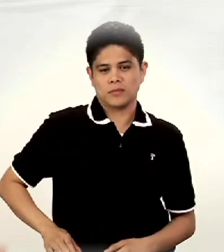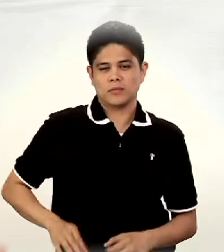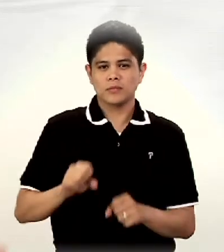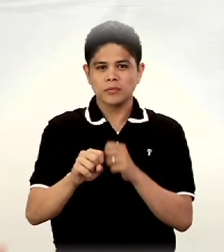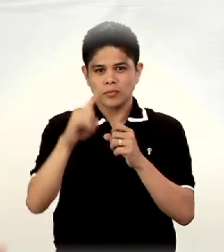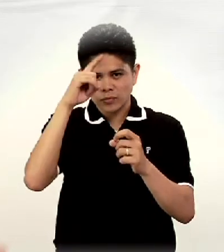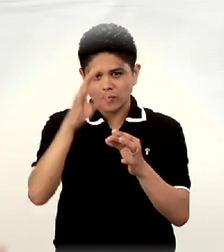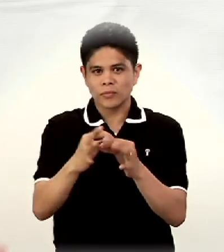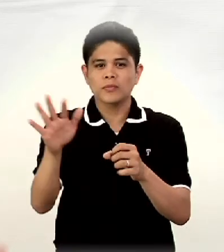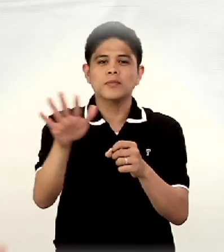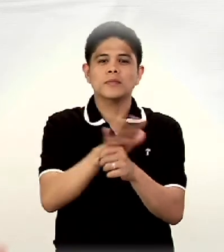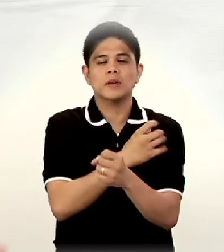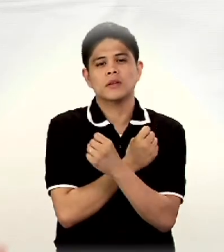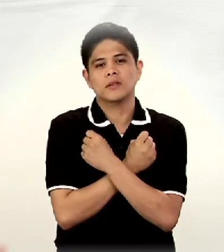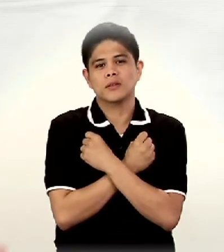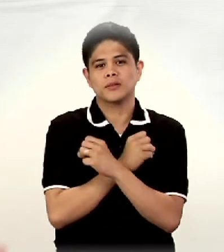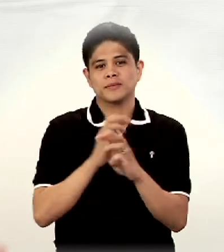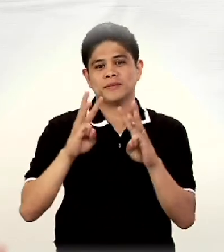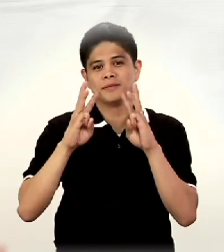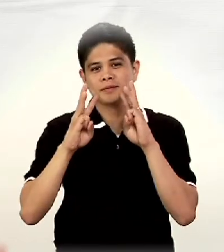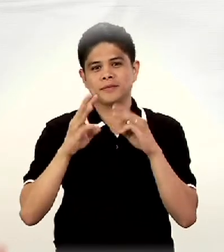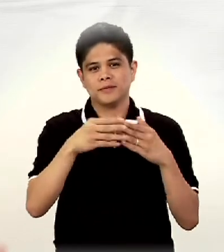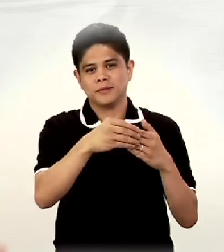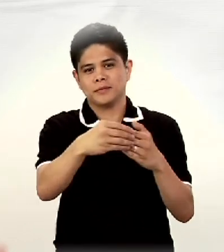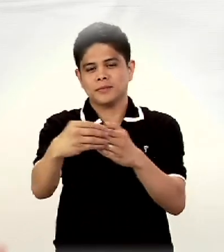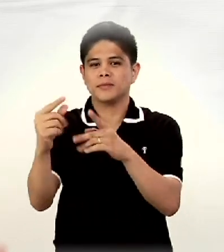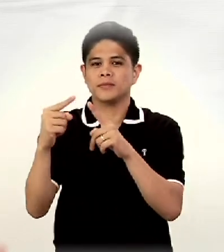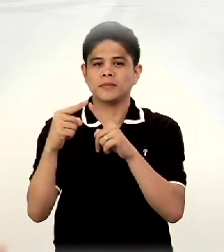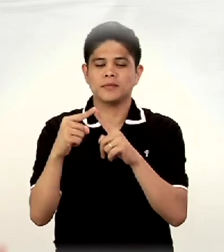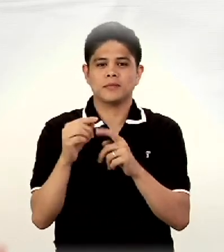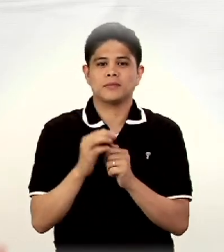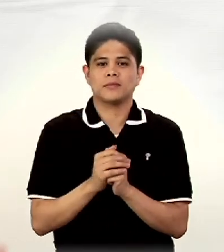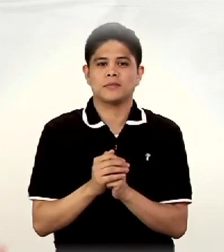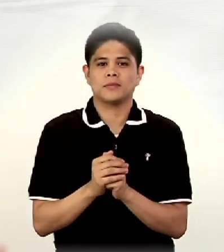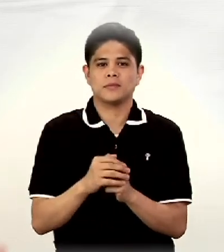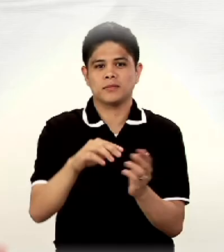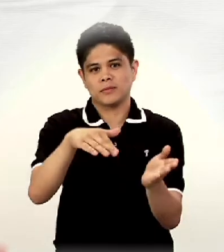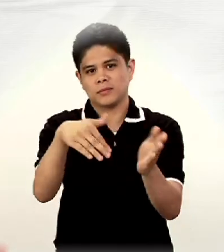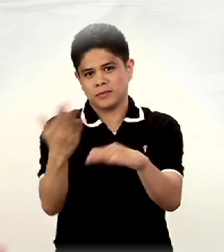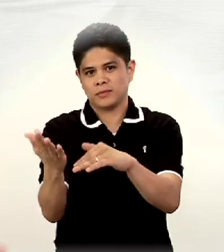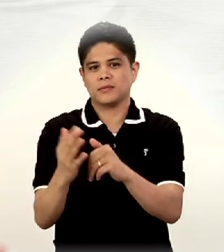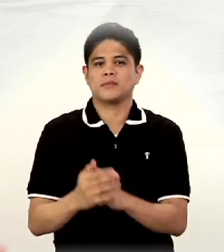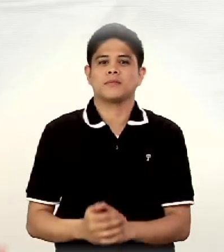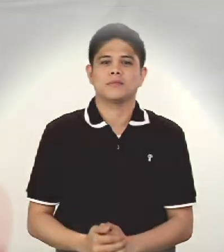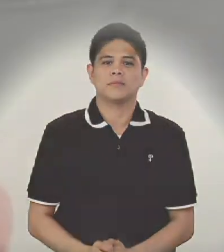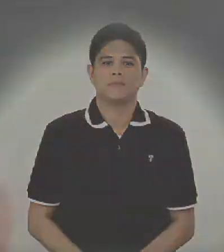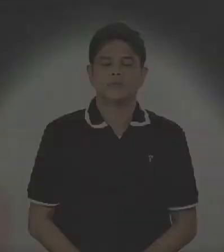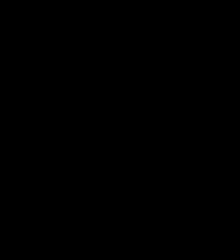So, faithful love, wow, leads to death. Amen. Amen.